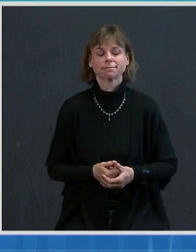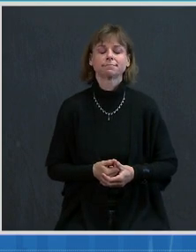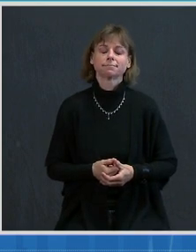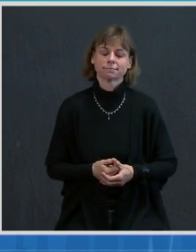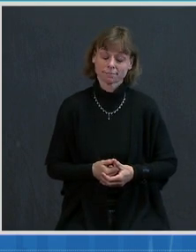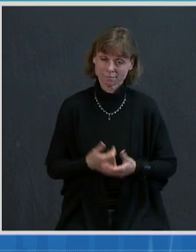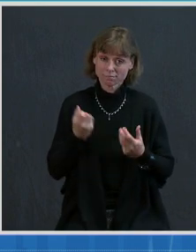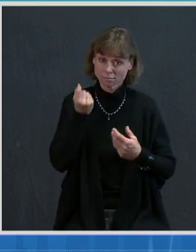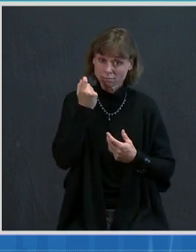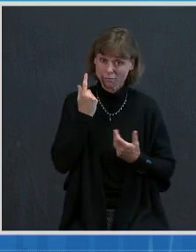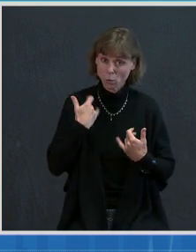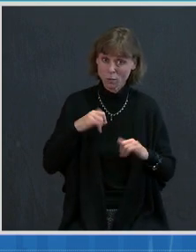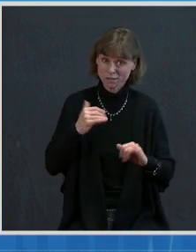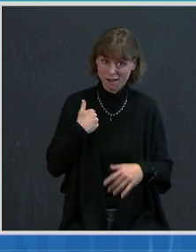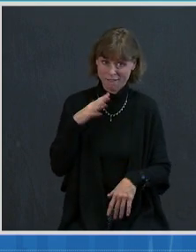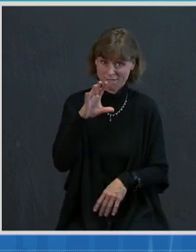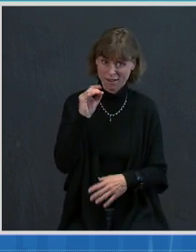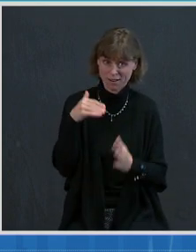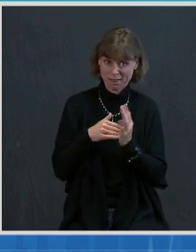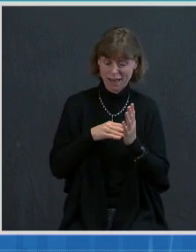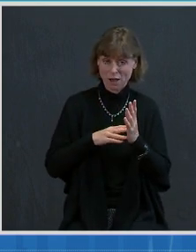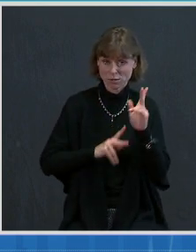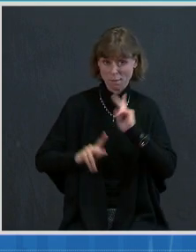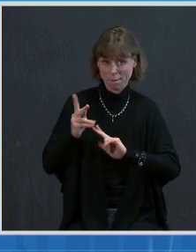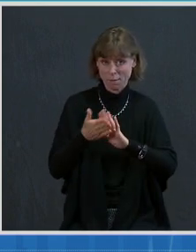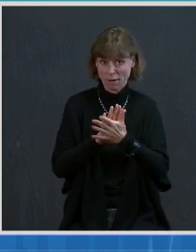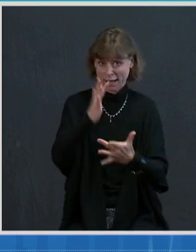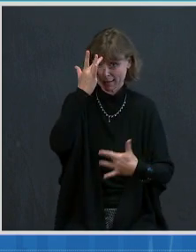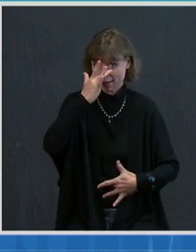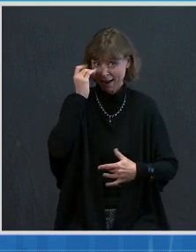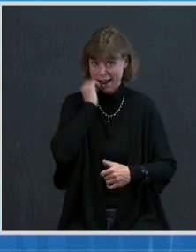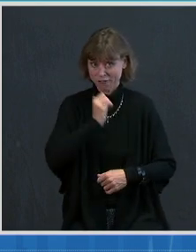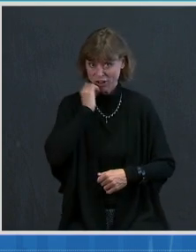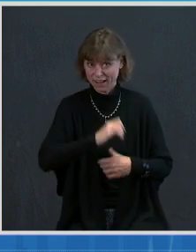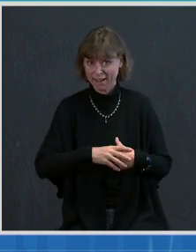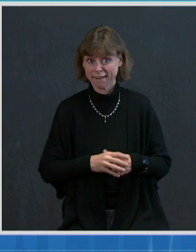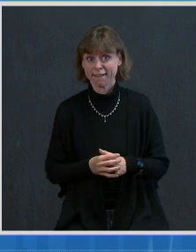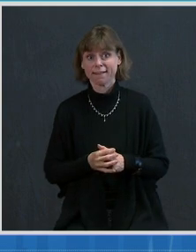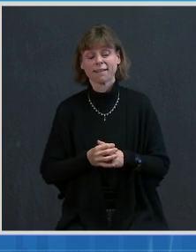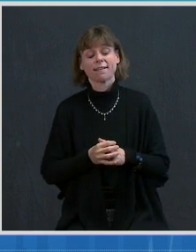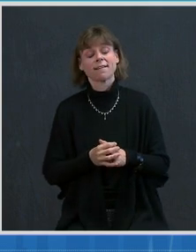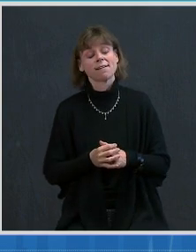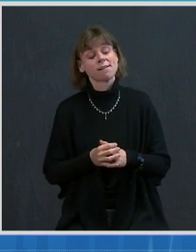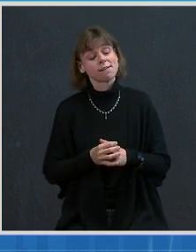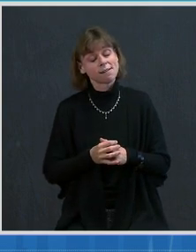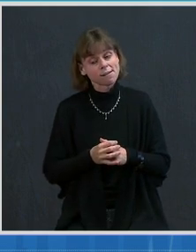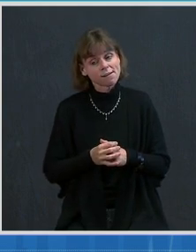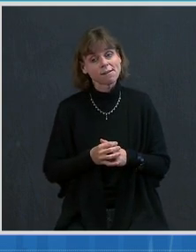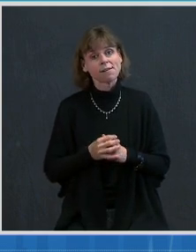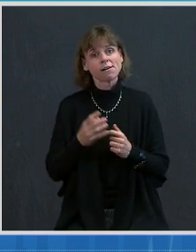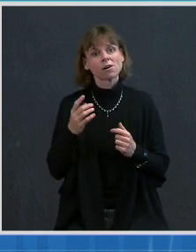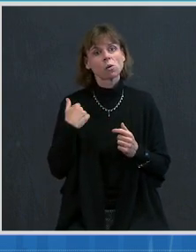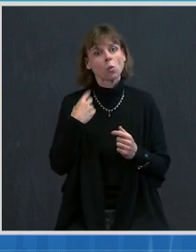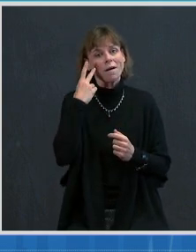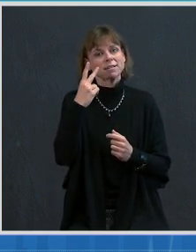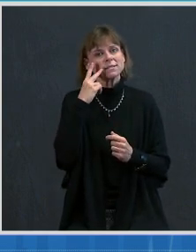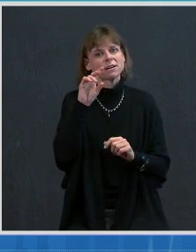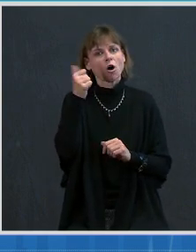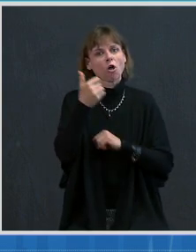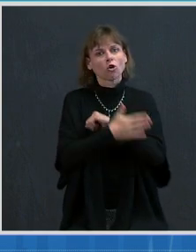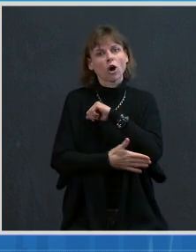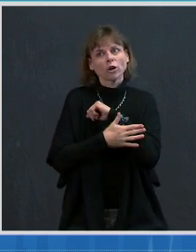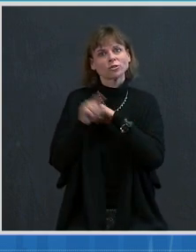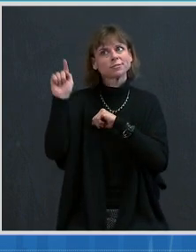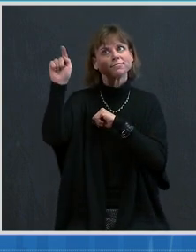,000 cases per day. Equally concerning are the resurgences we are now seeing in some European countries, countries